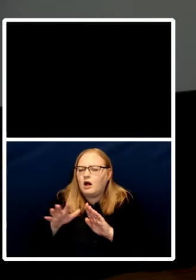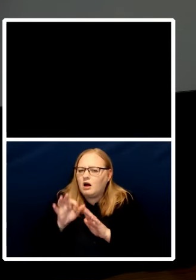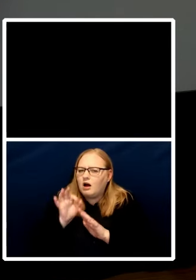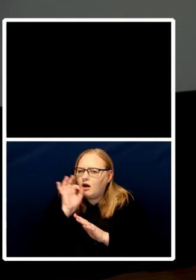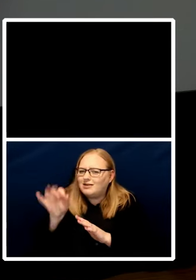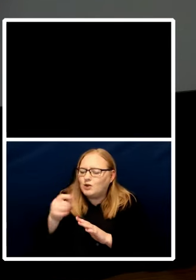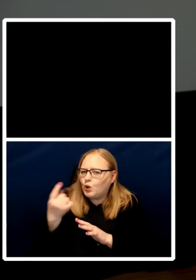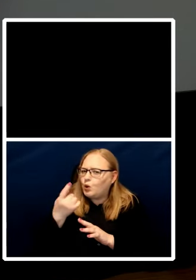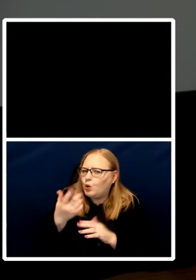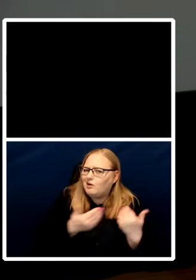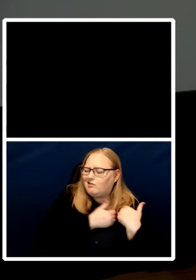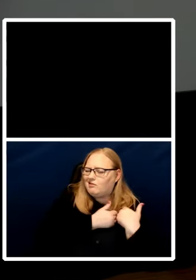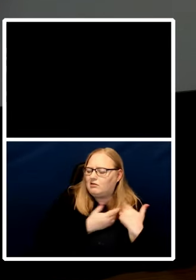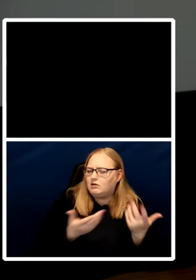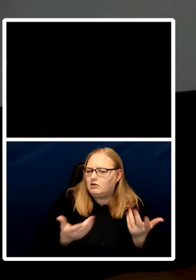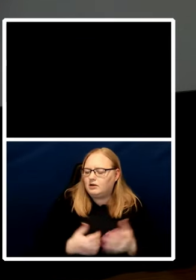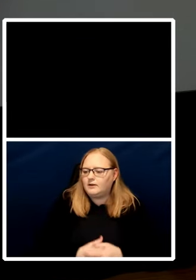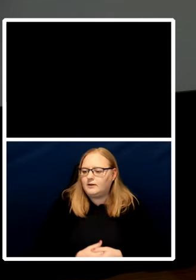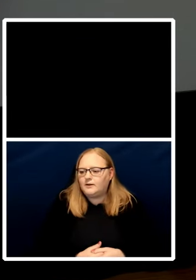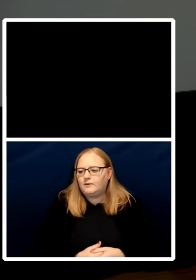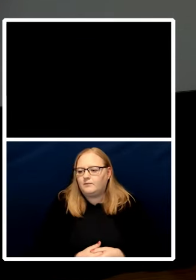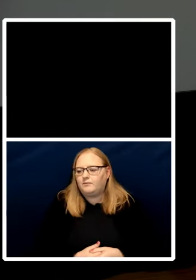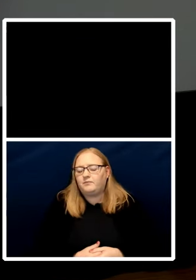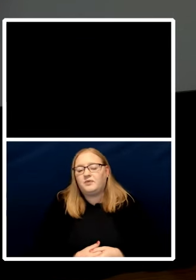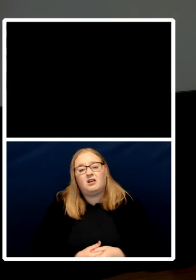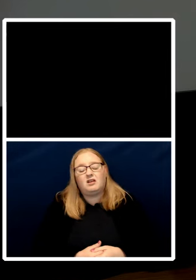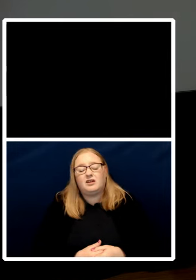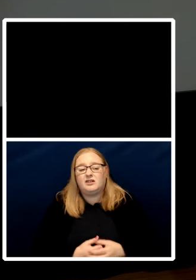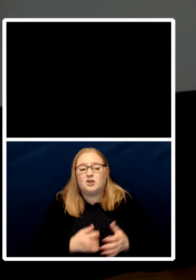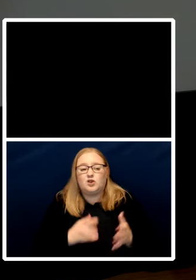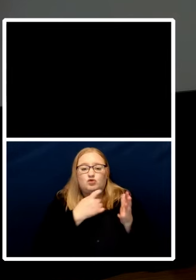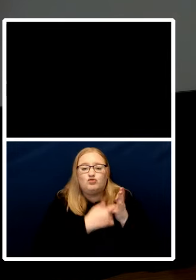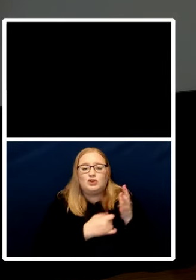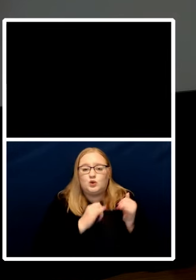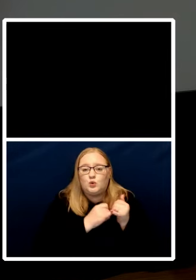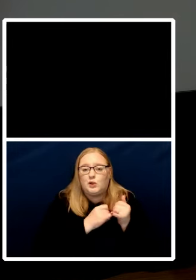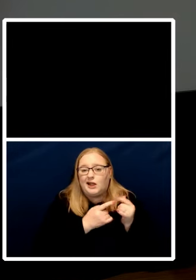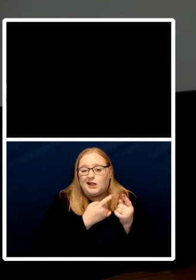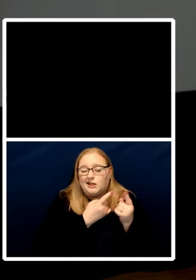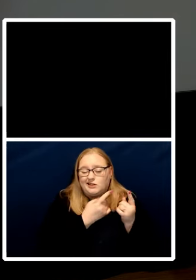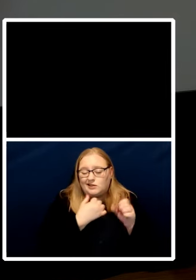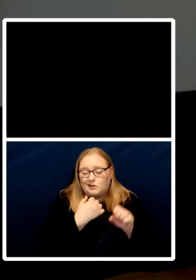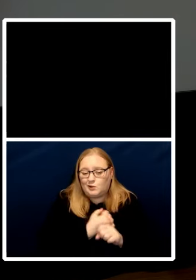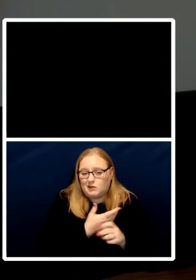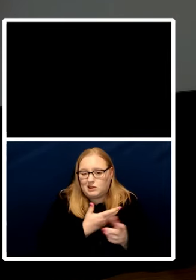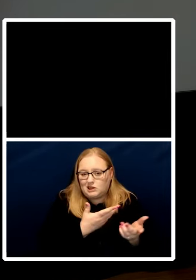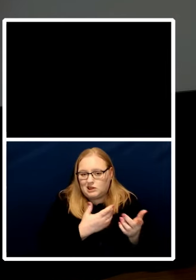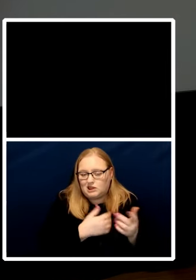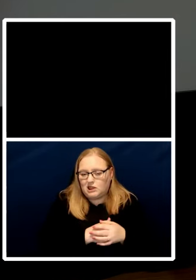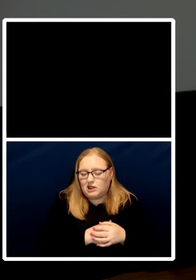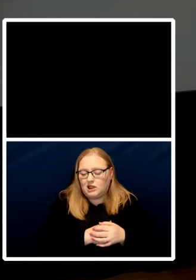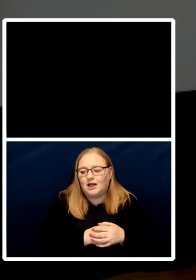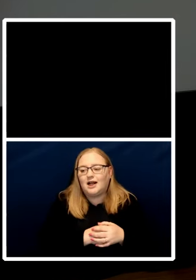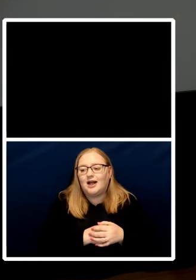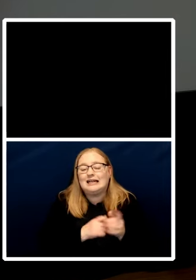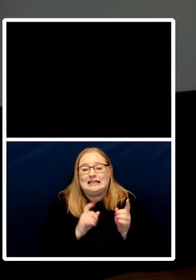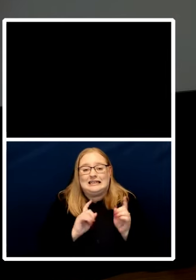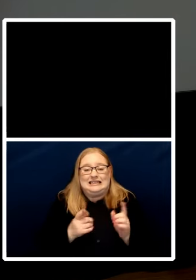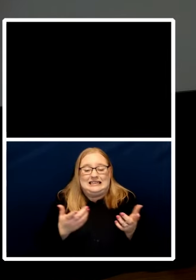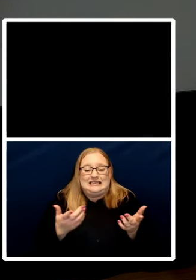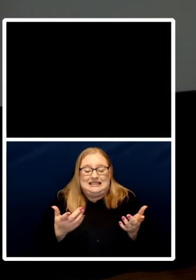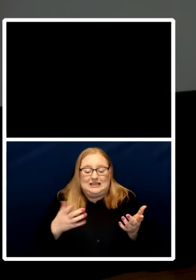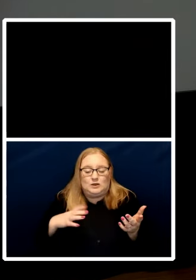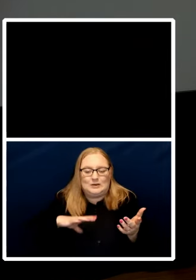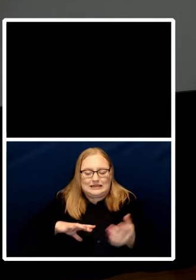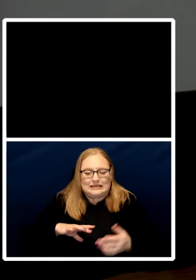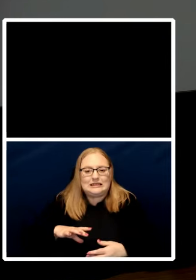not seeing it from we're not seeing it from mr sunak and and and um we're not seeing this is the point we will need a new